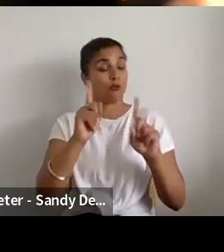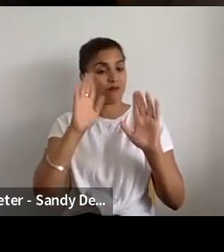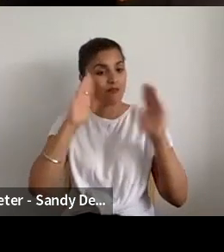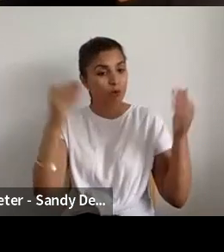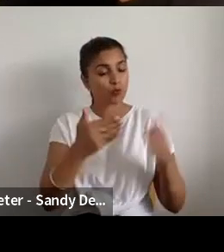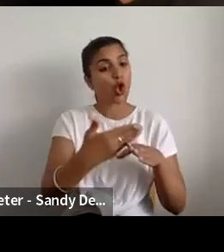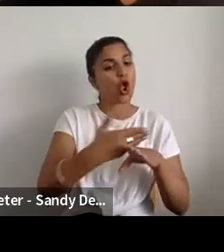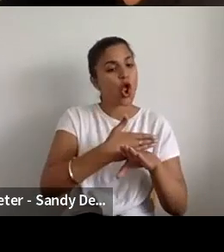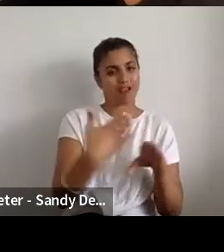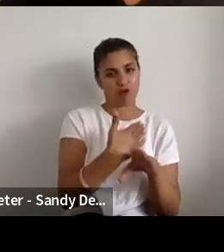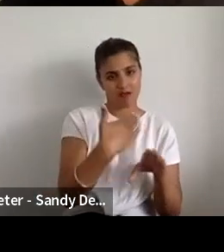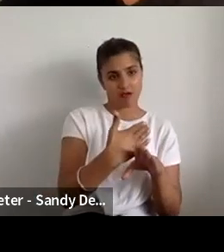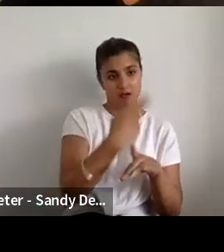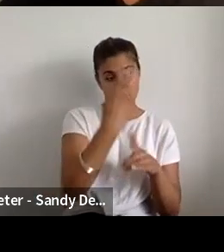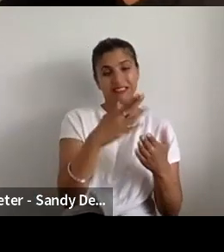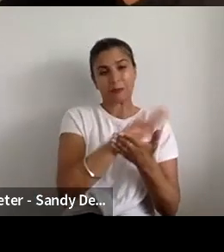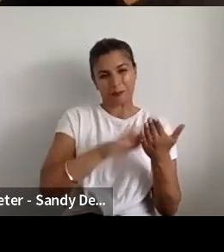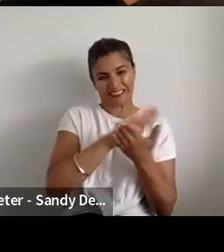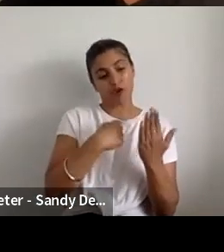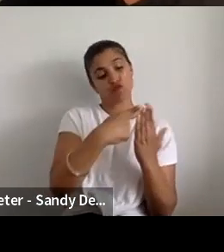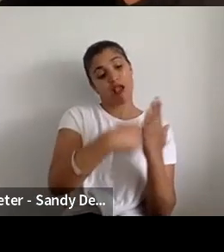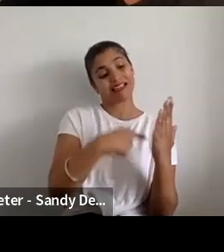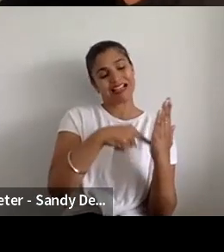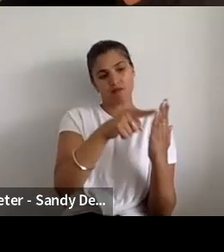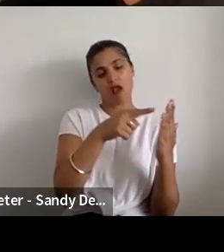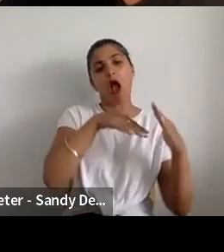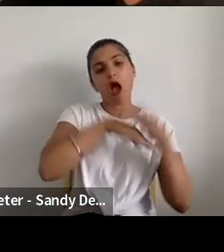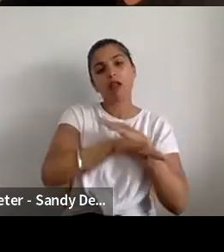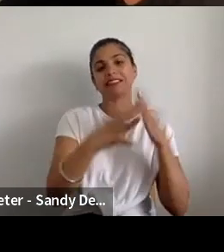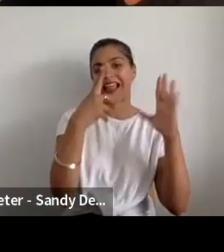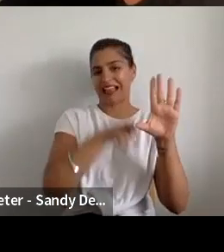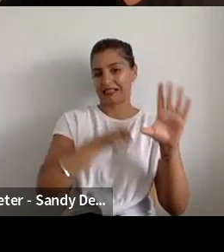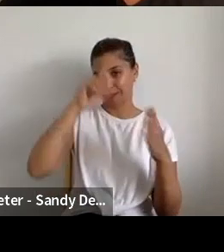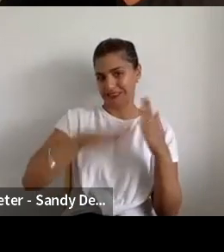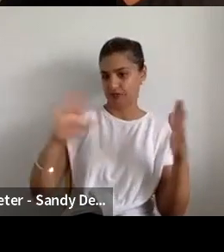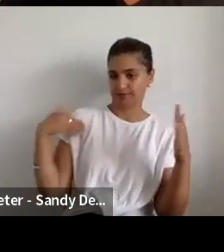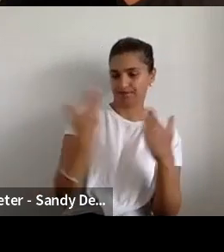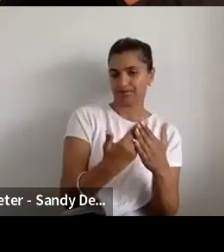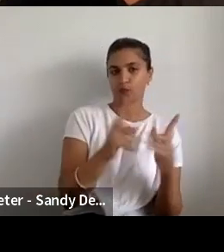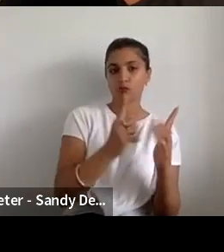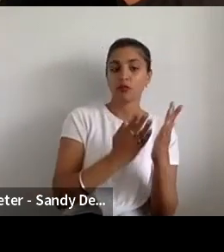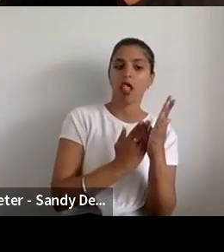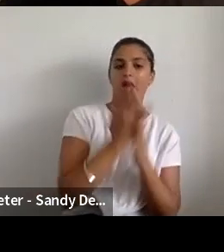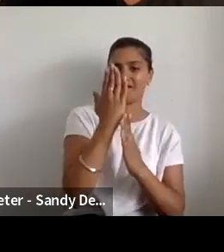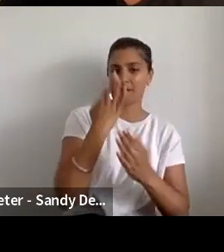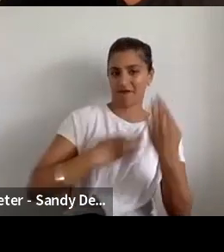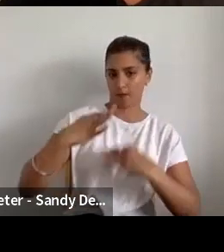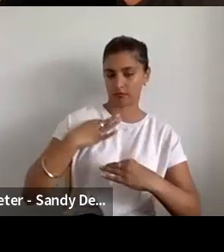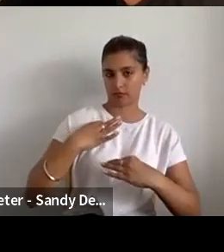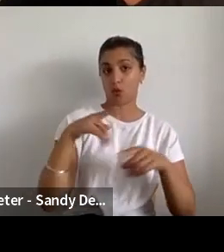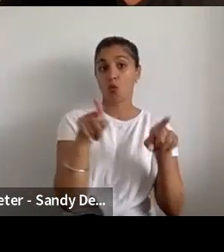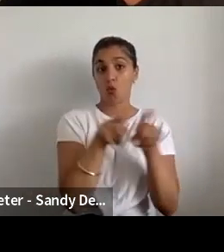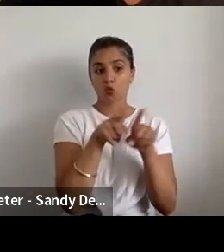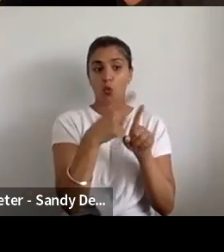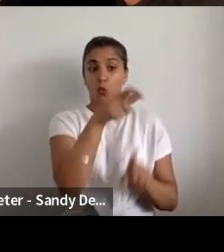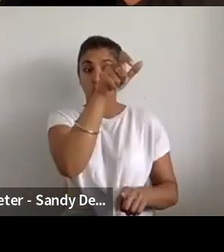artists so with less than 10 years experience working in live performance but also an English England-based